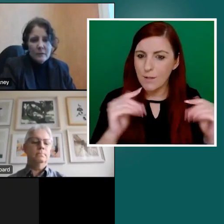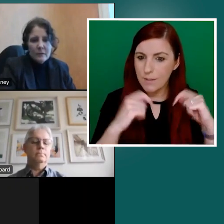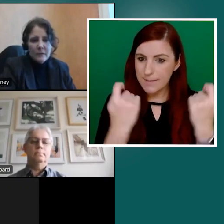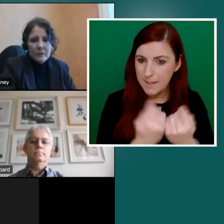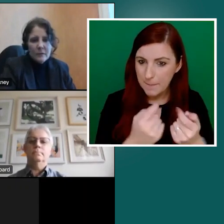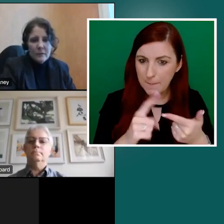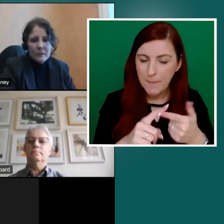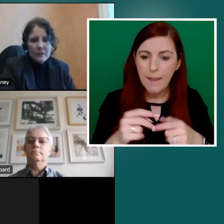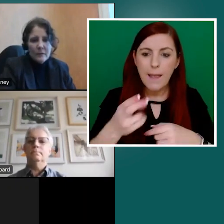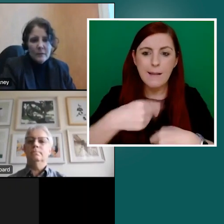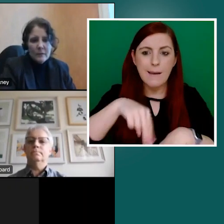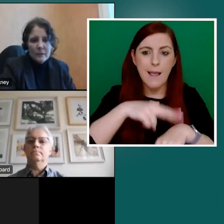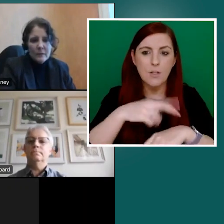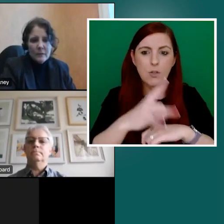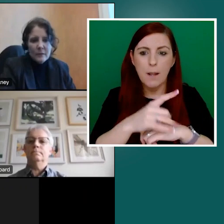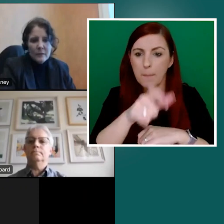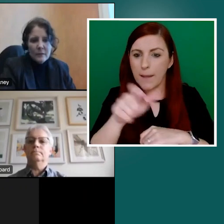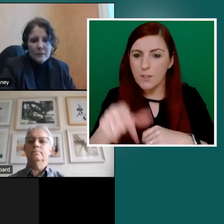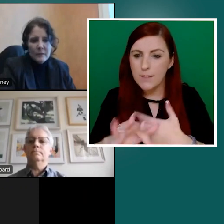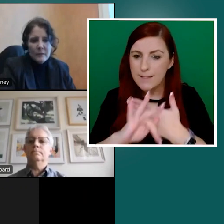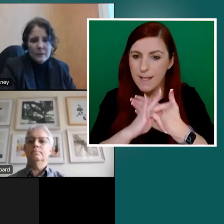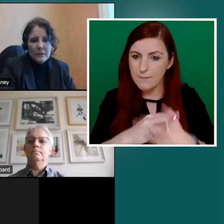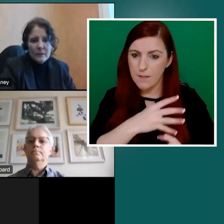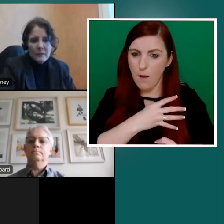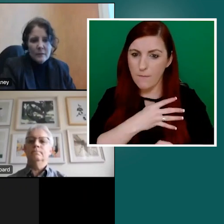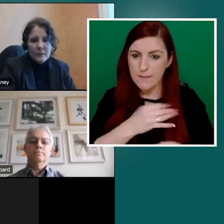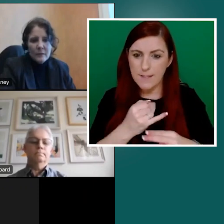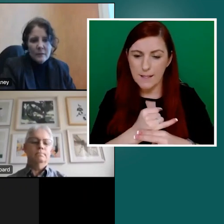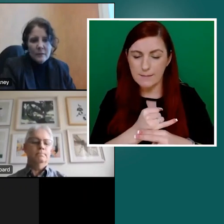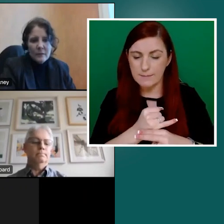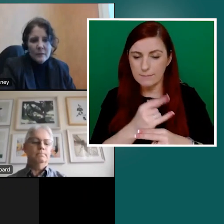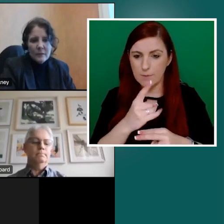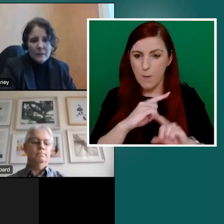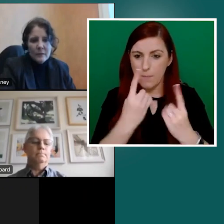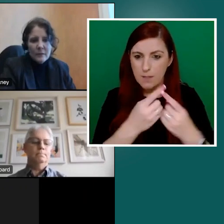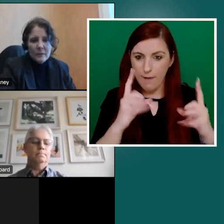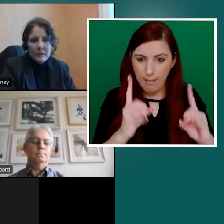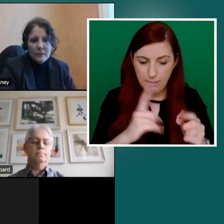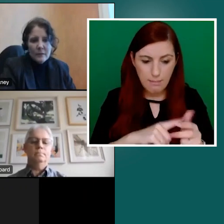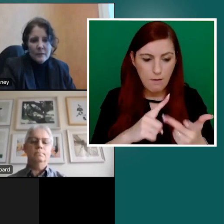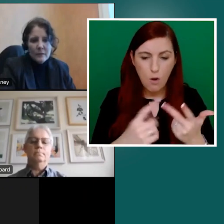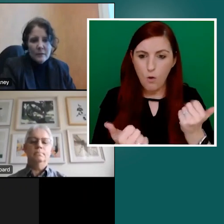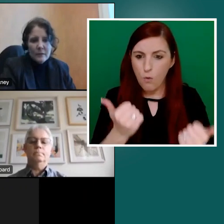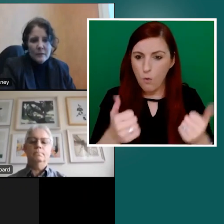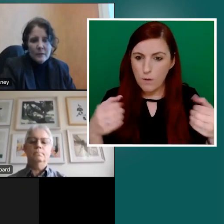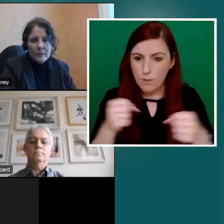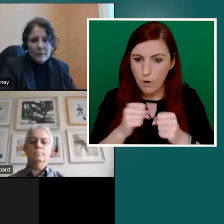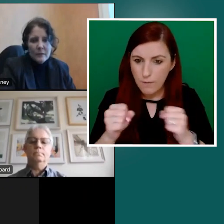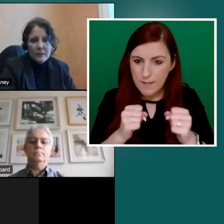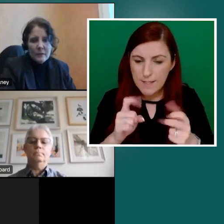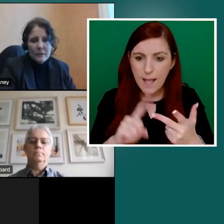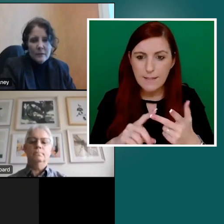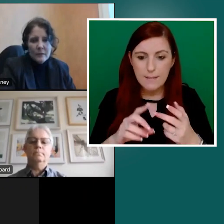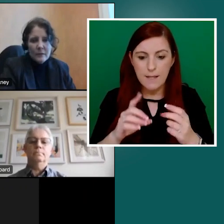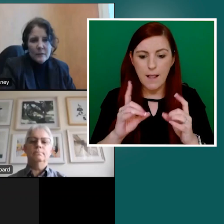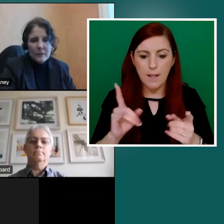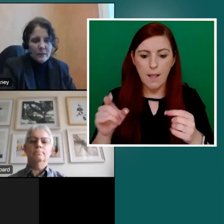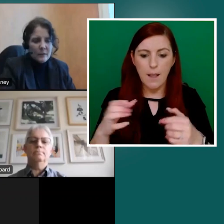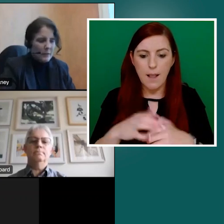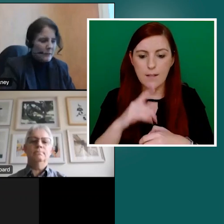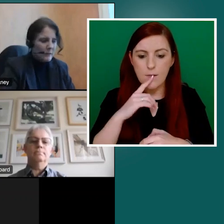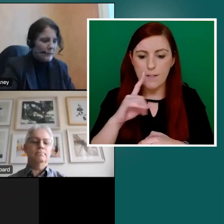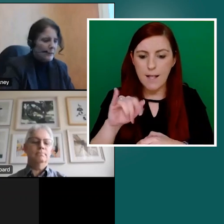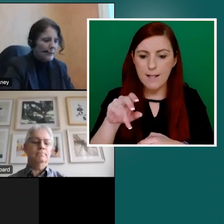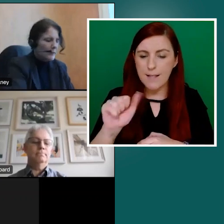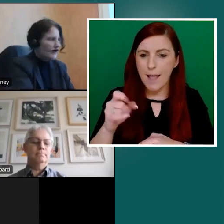National Patient Safety Office in the Department of Health, the Court Service, Talta Aaron, and I suppose particular congratulations to Talta Aaron